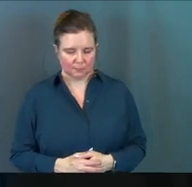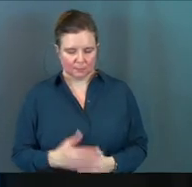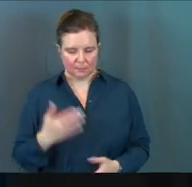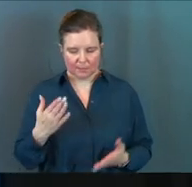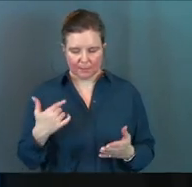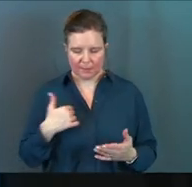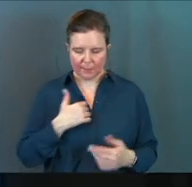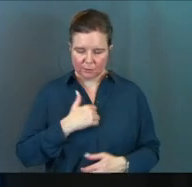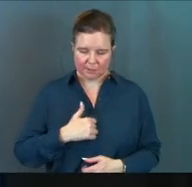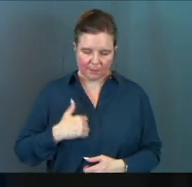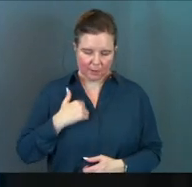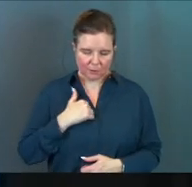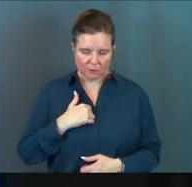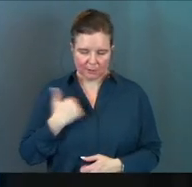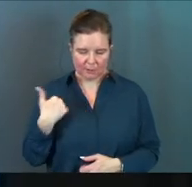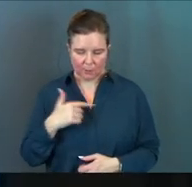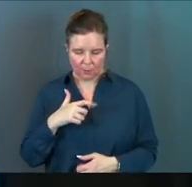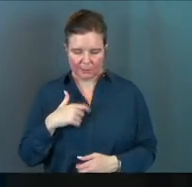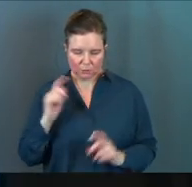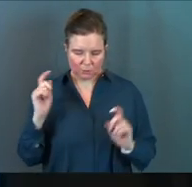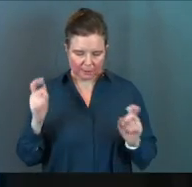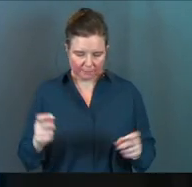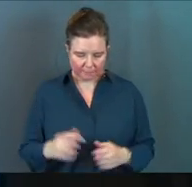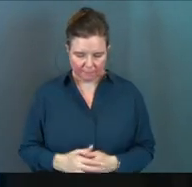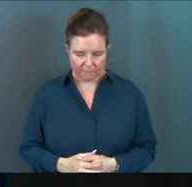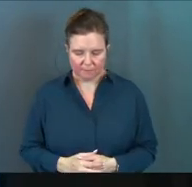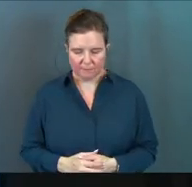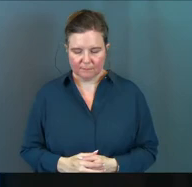Maybe there's an apology that we need to give.